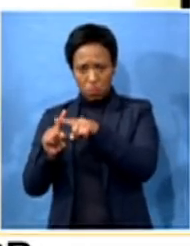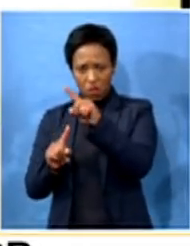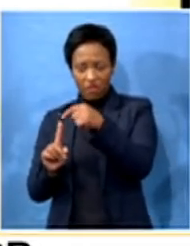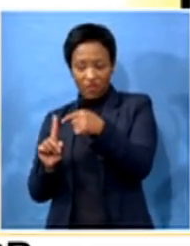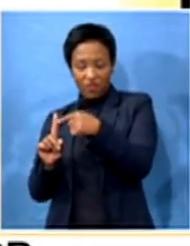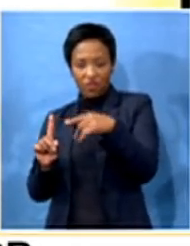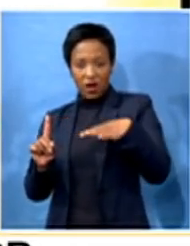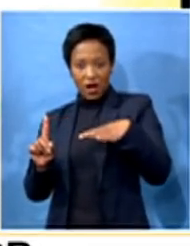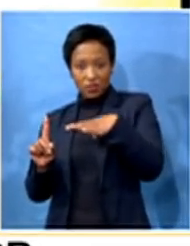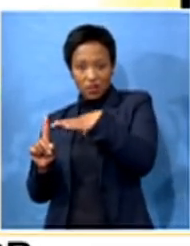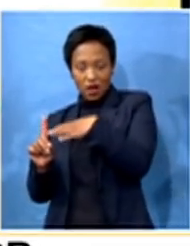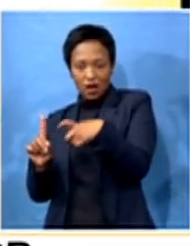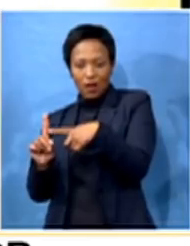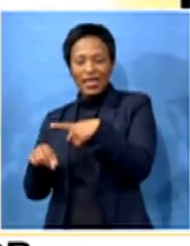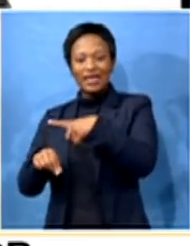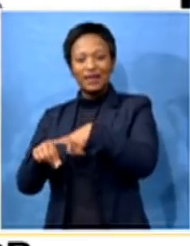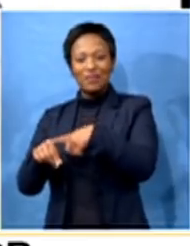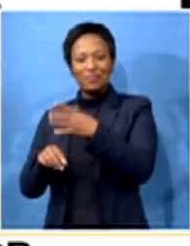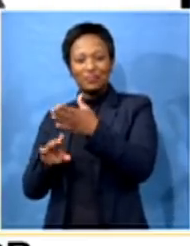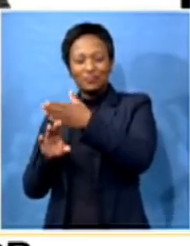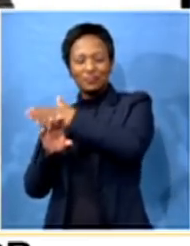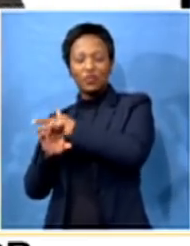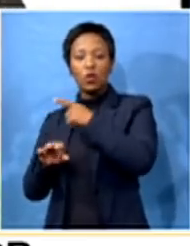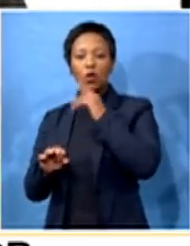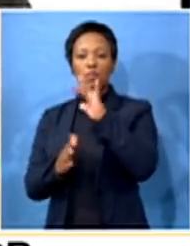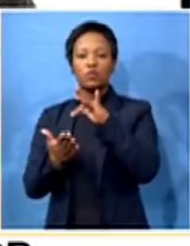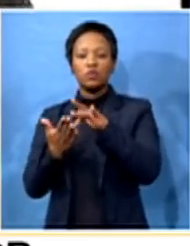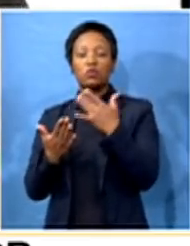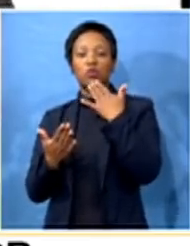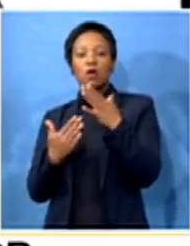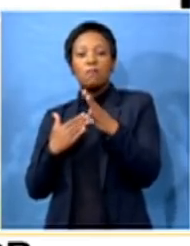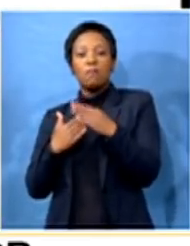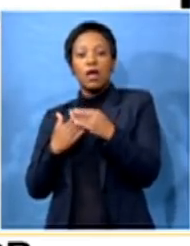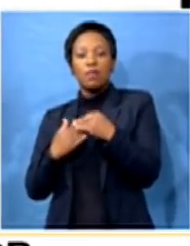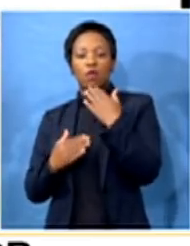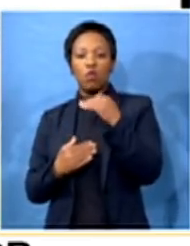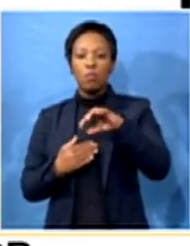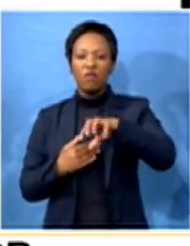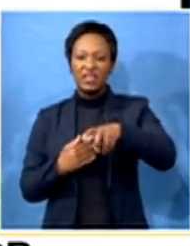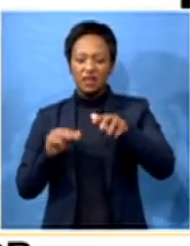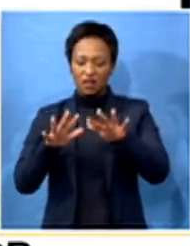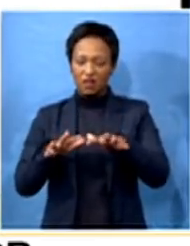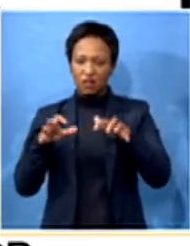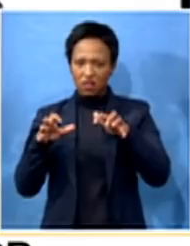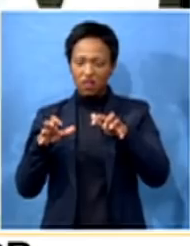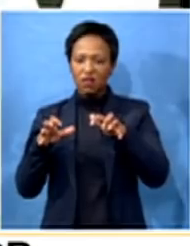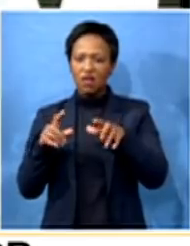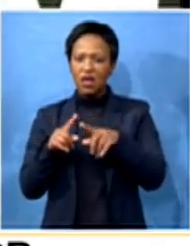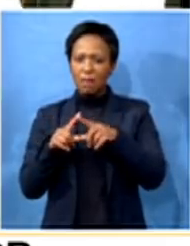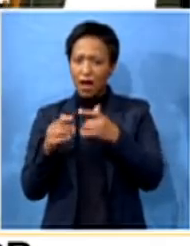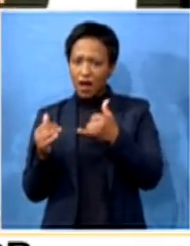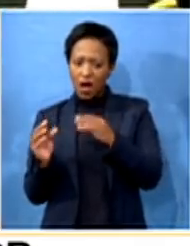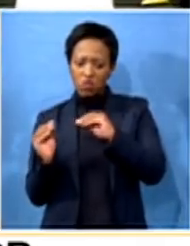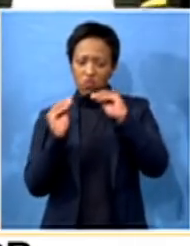councillor to the position of being a member of the provincial legislature is actually a promotion?